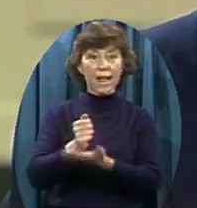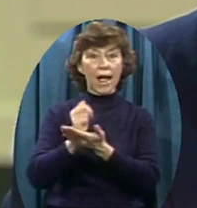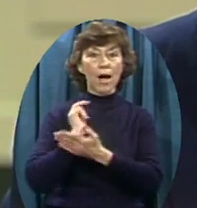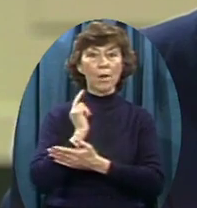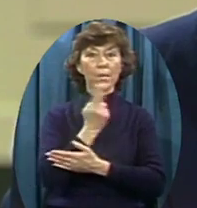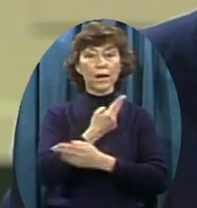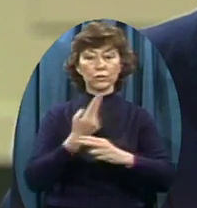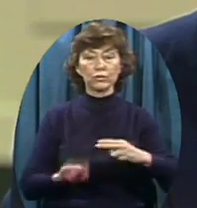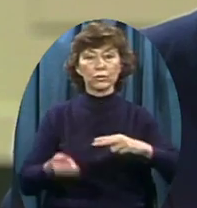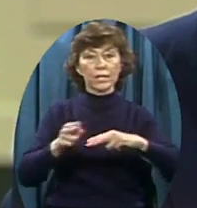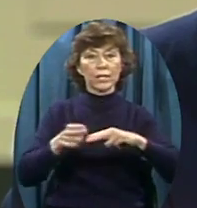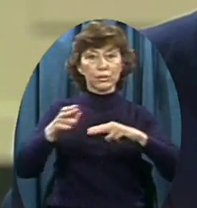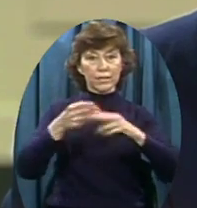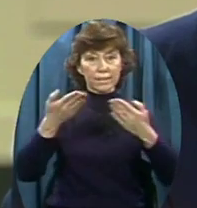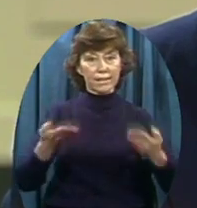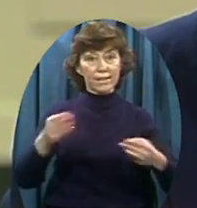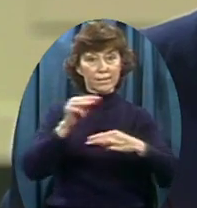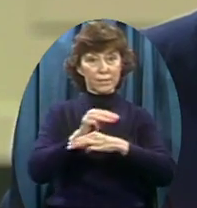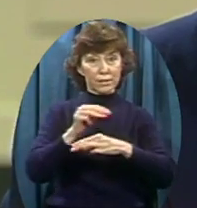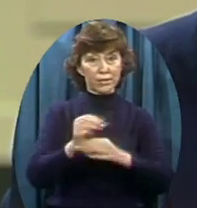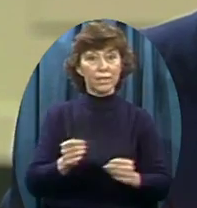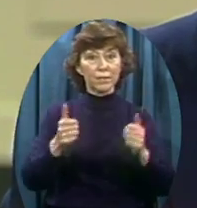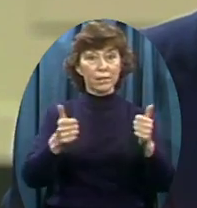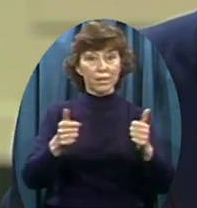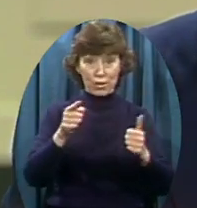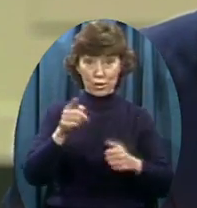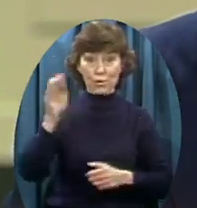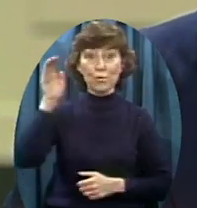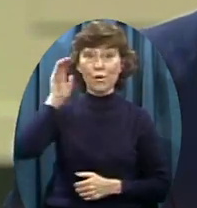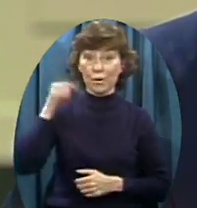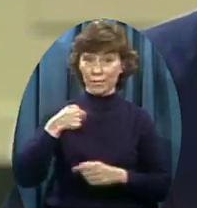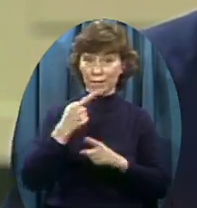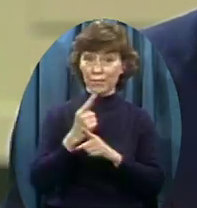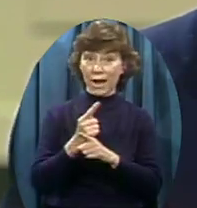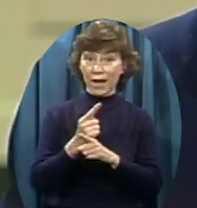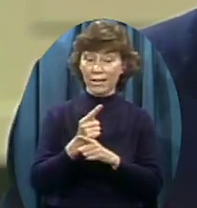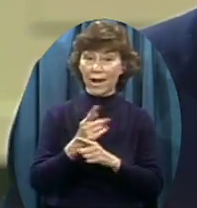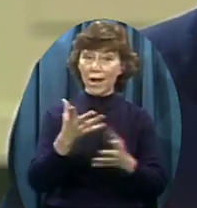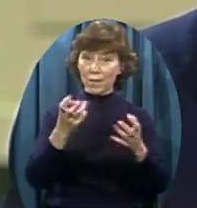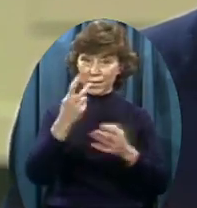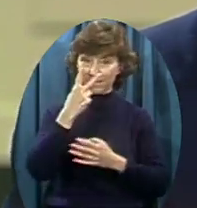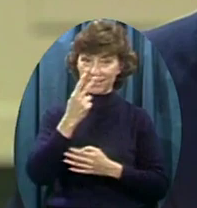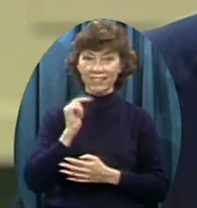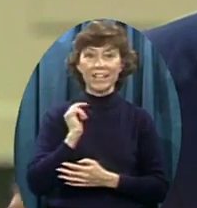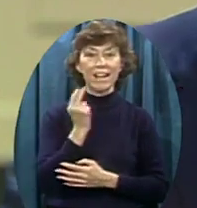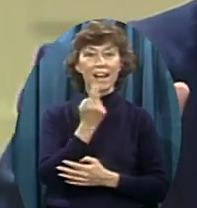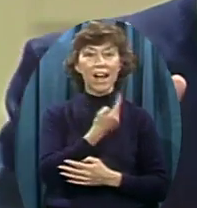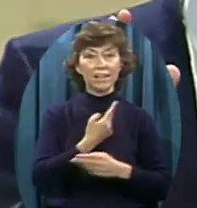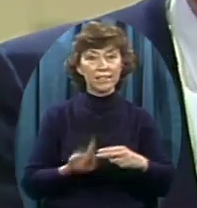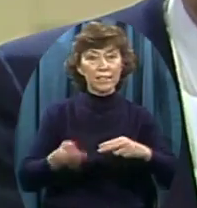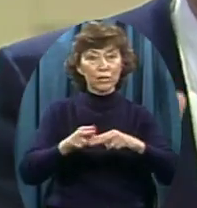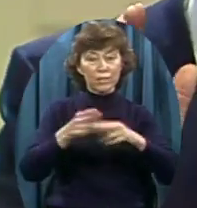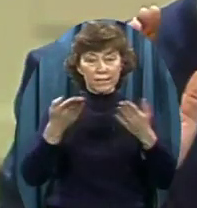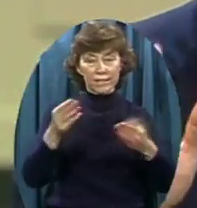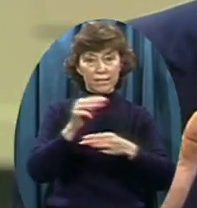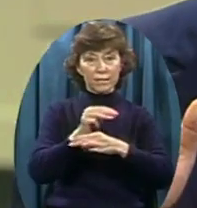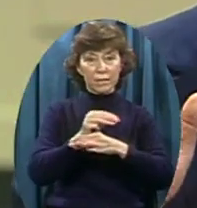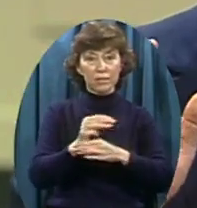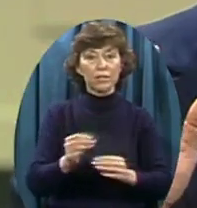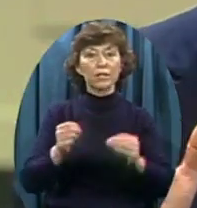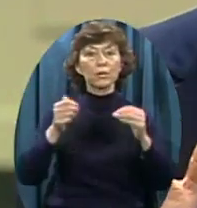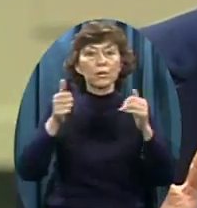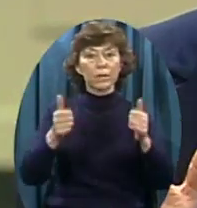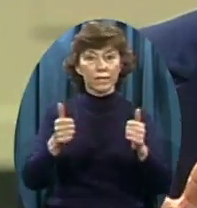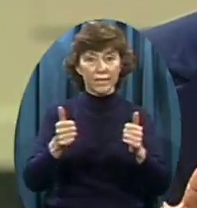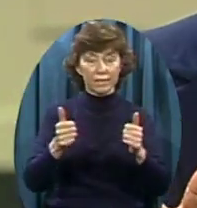Immediately You heard me right I want to see us Double this ministry Immediately And right now Today On this first